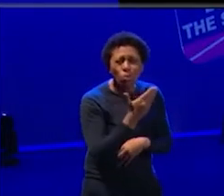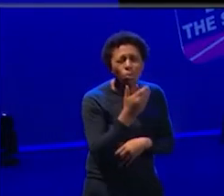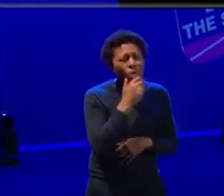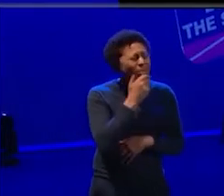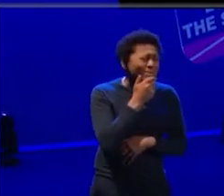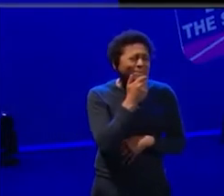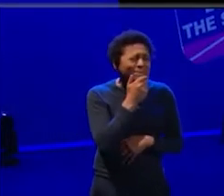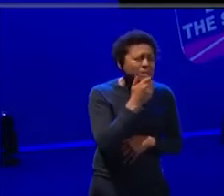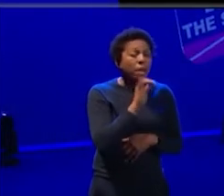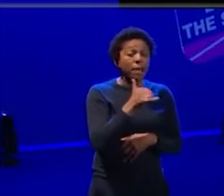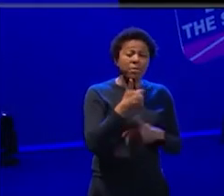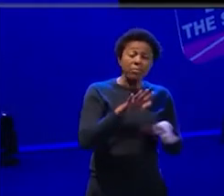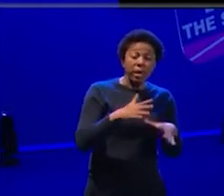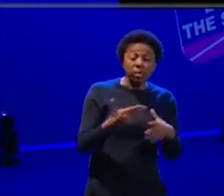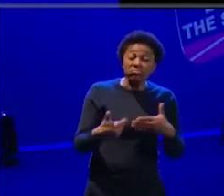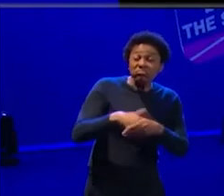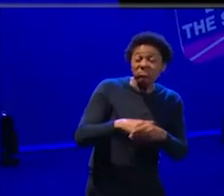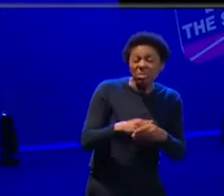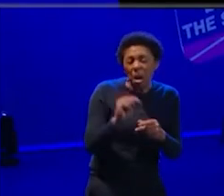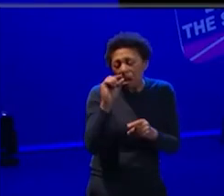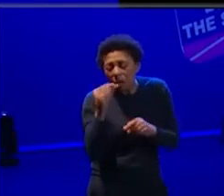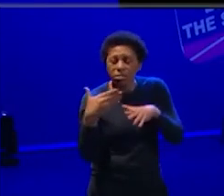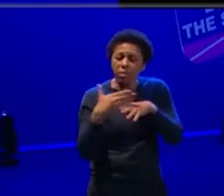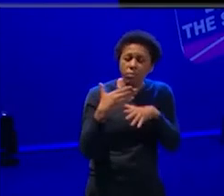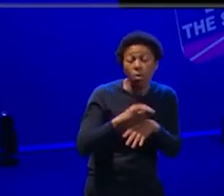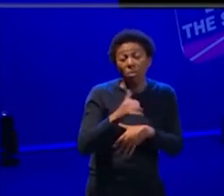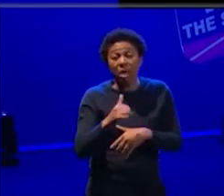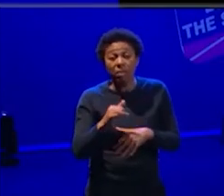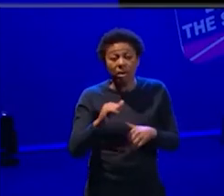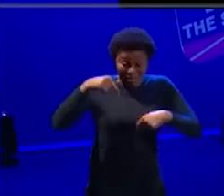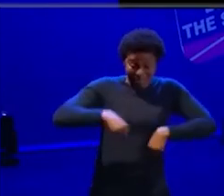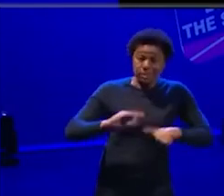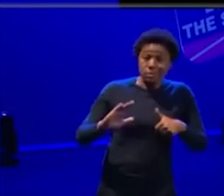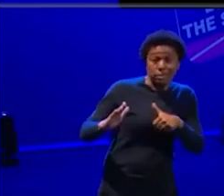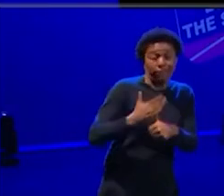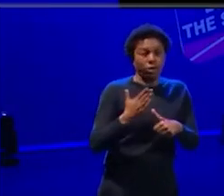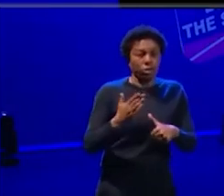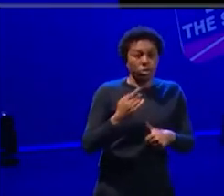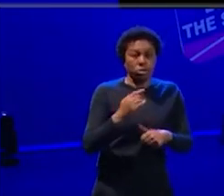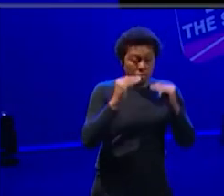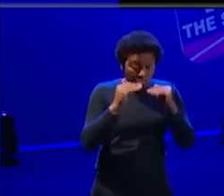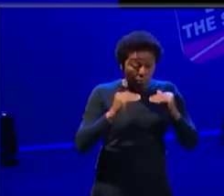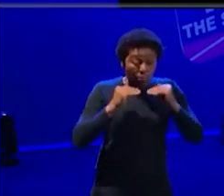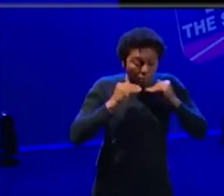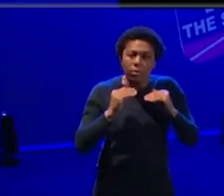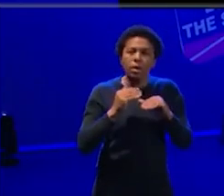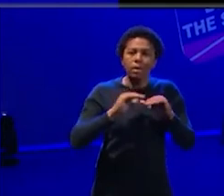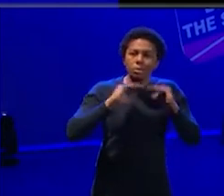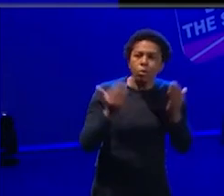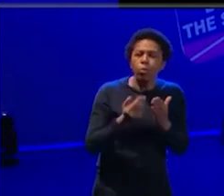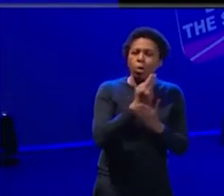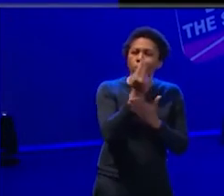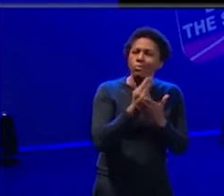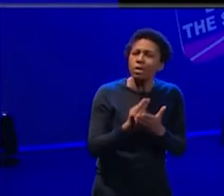a few bits of work, um, or they might, this might just be their first entry into the industry and trying to navigate